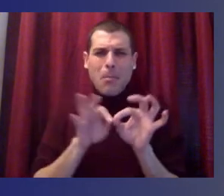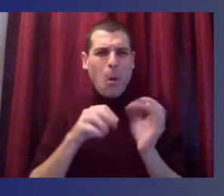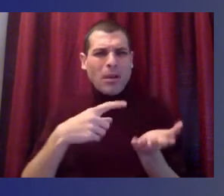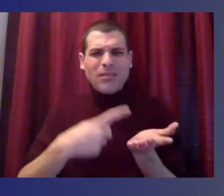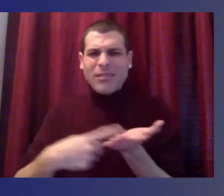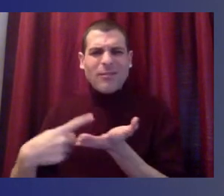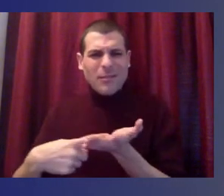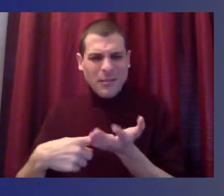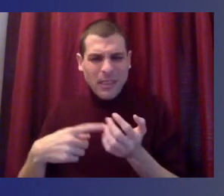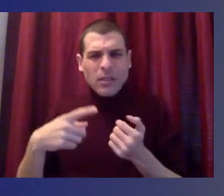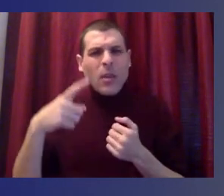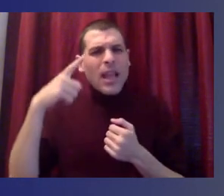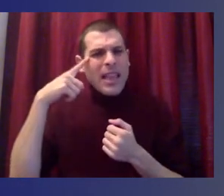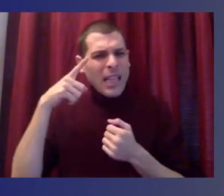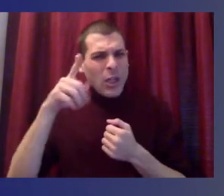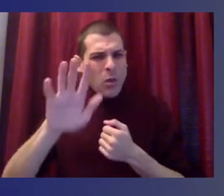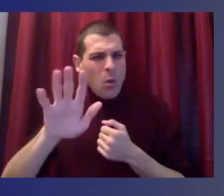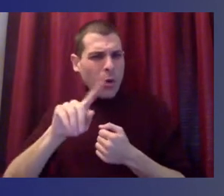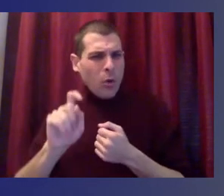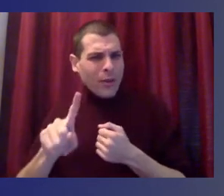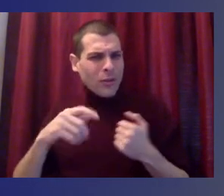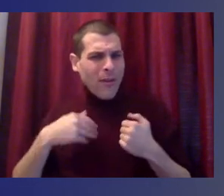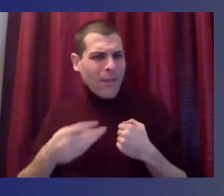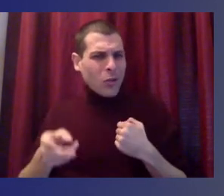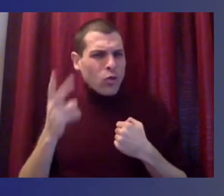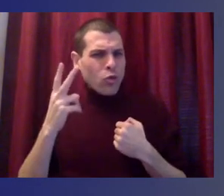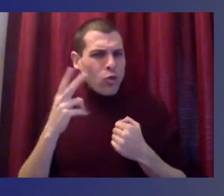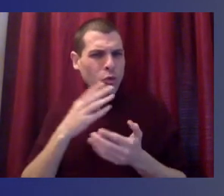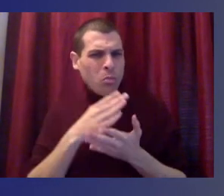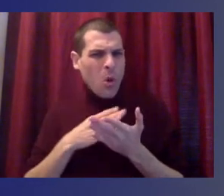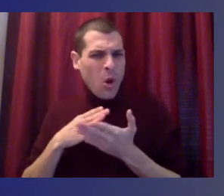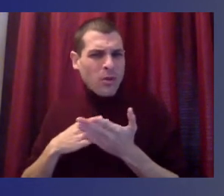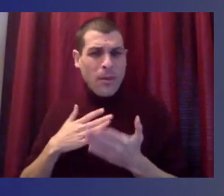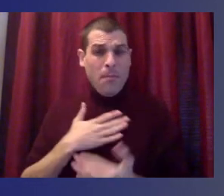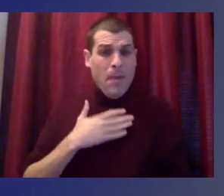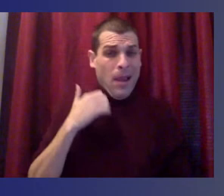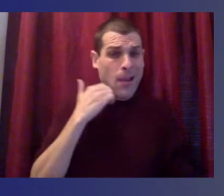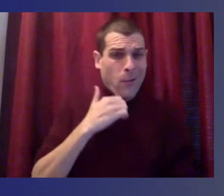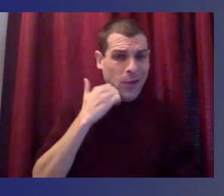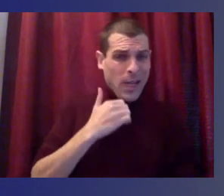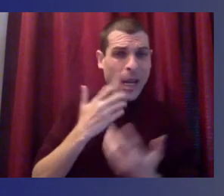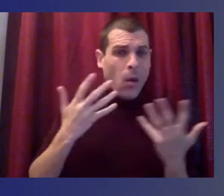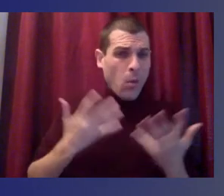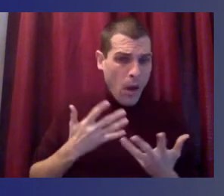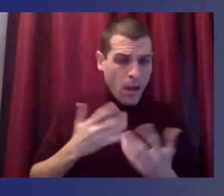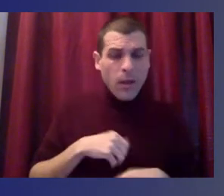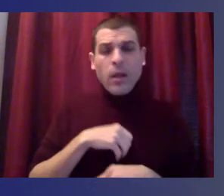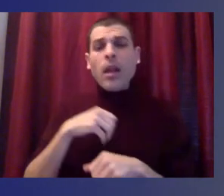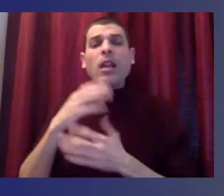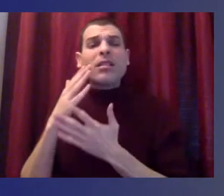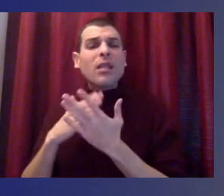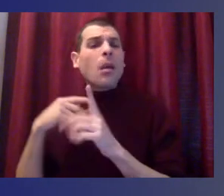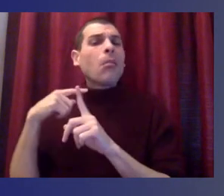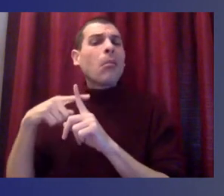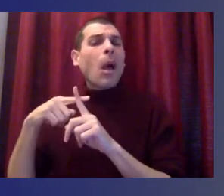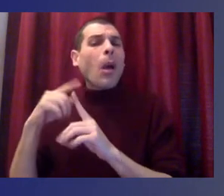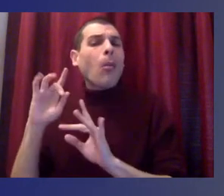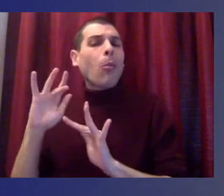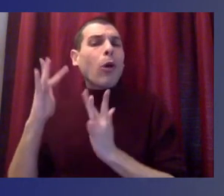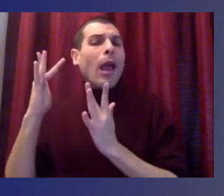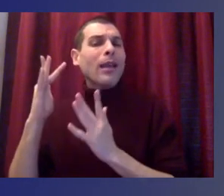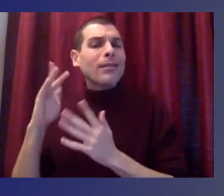parts of your question, Toya, you know, how has the day-to-day changed and what are some of the bright spots? Well, for sure, I think we'd all agree